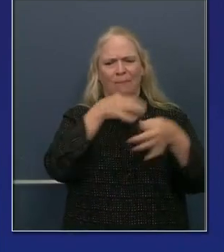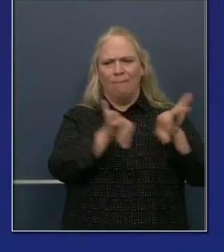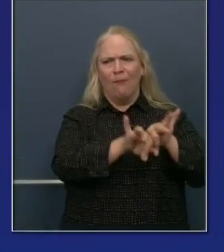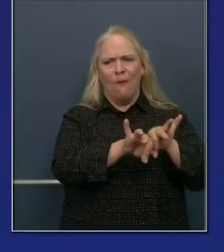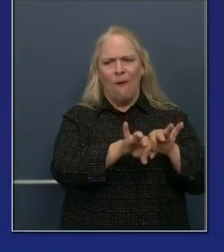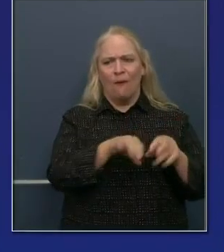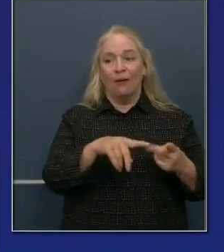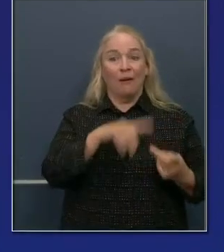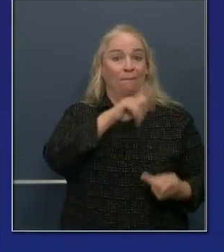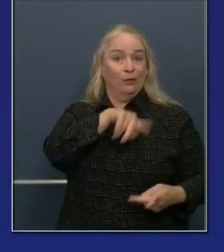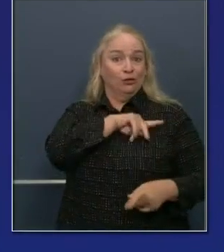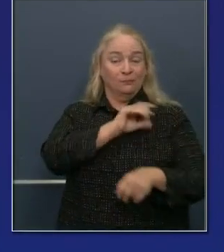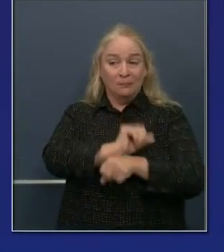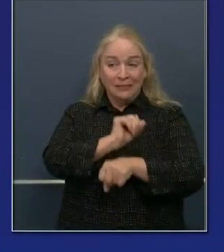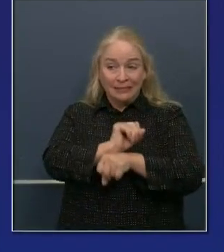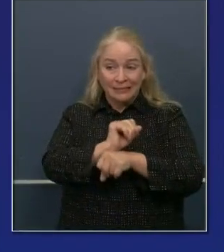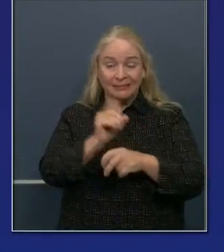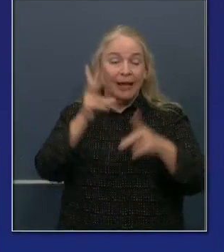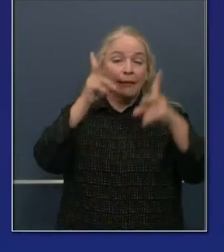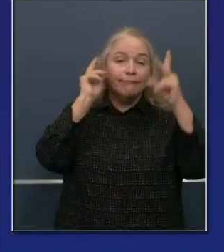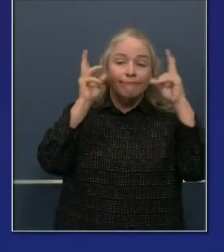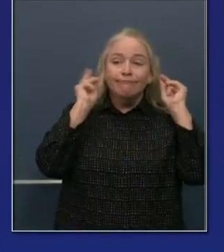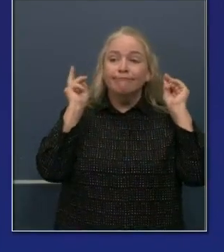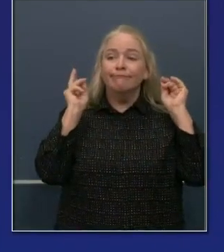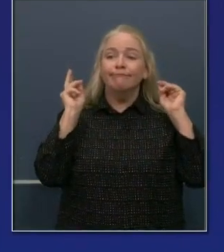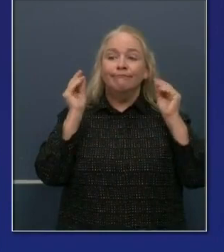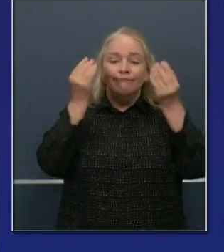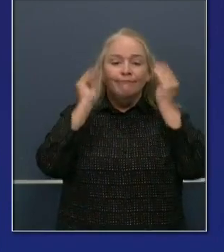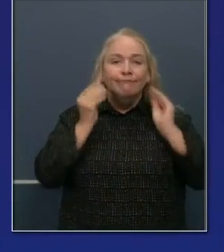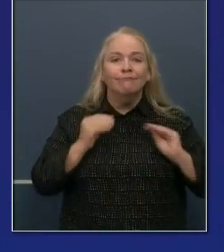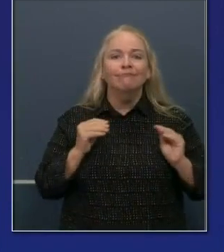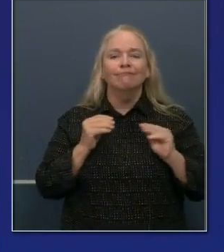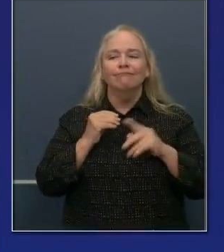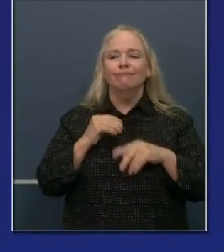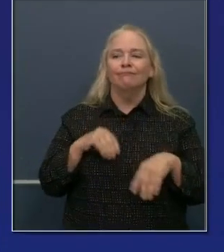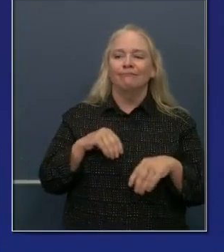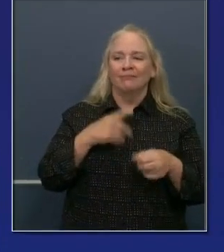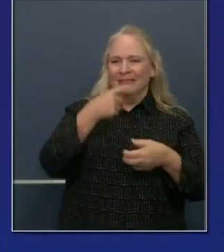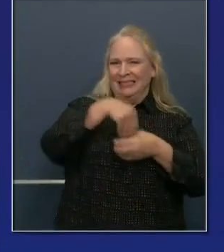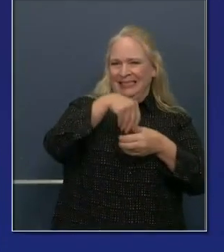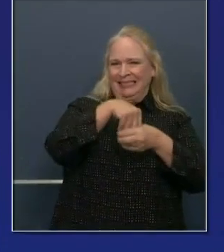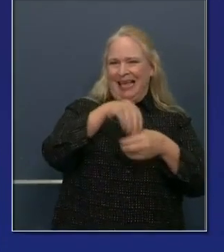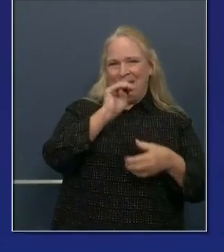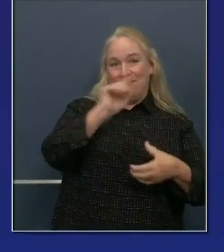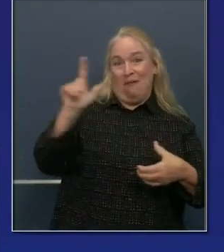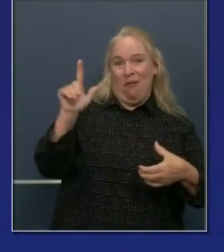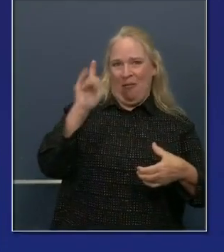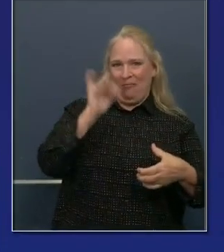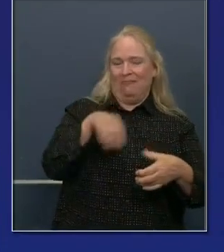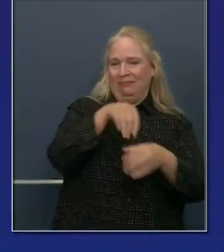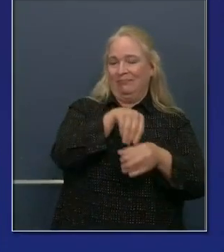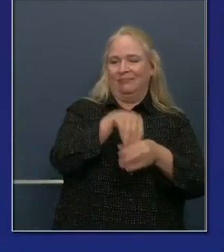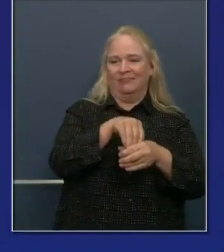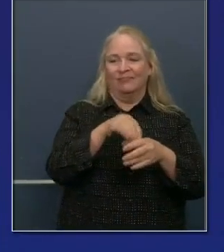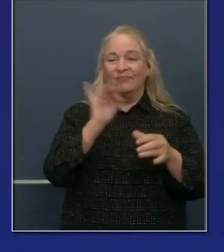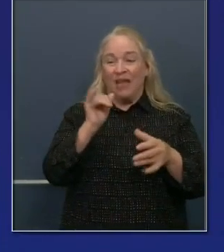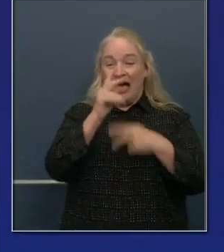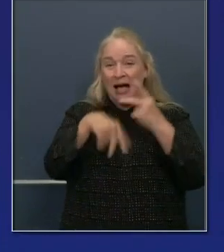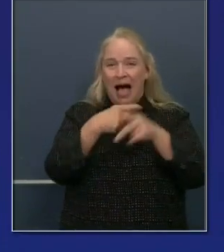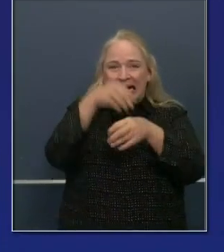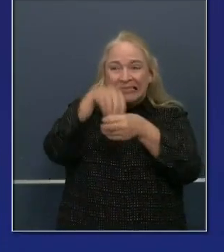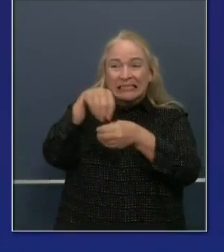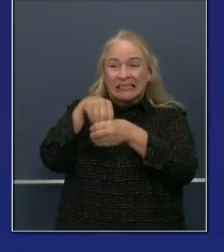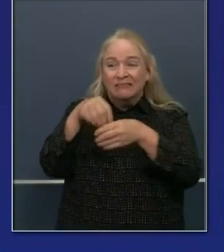that includes hair salons, barbershops, and indoor malls. So again, these are sectors to close indoor